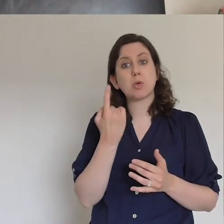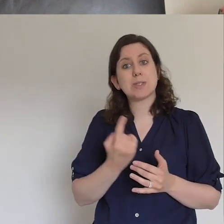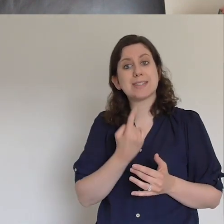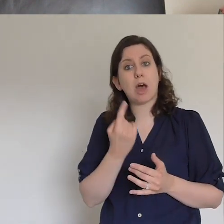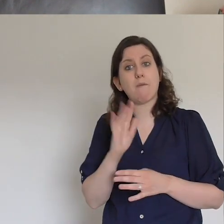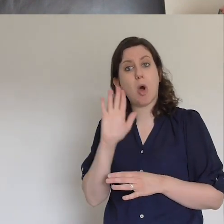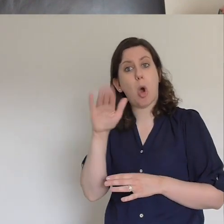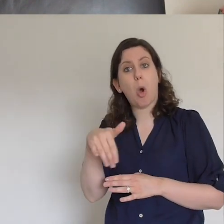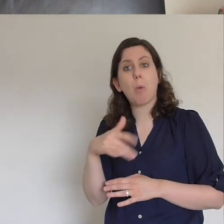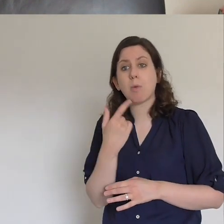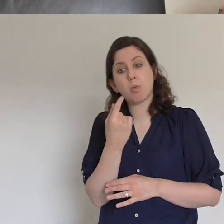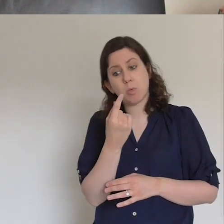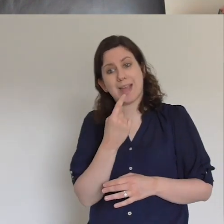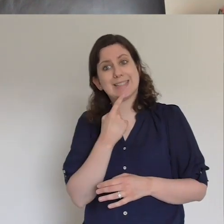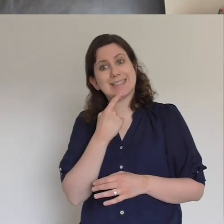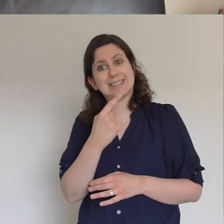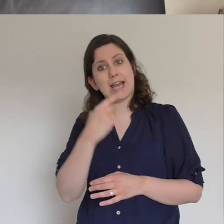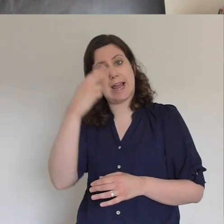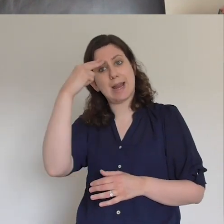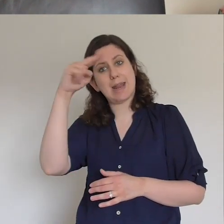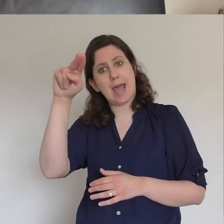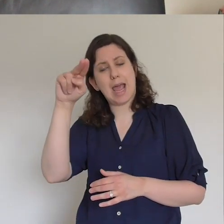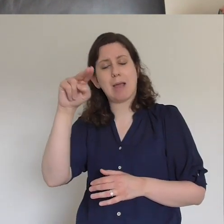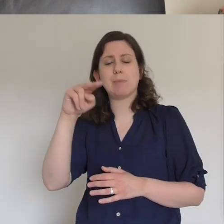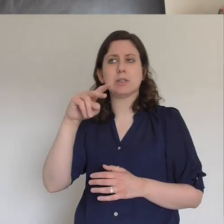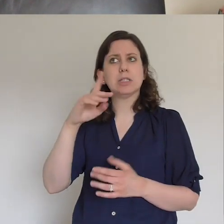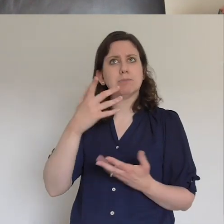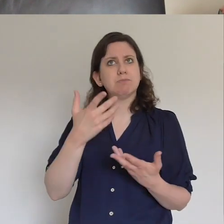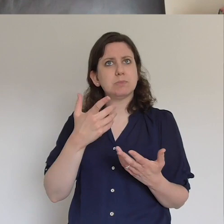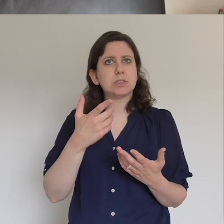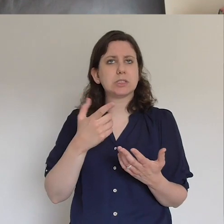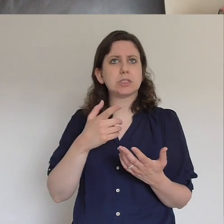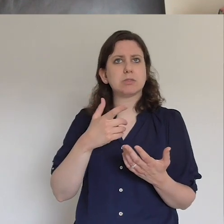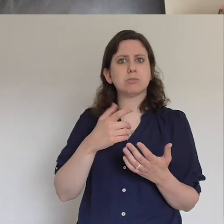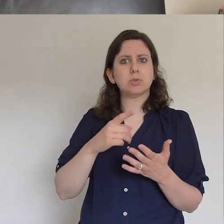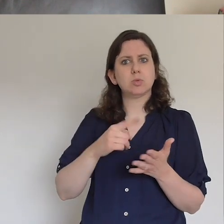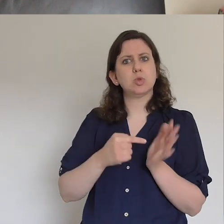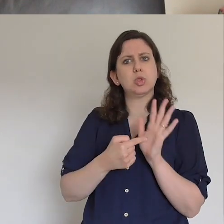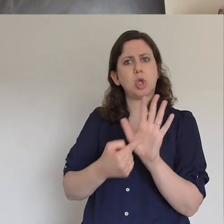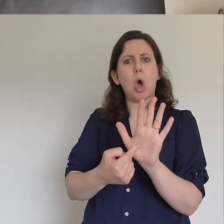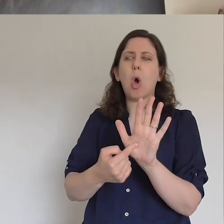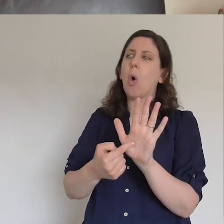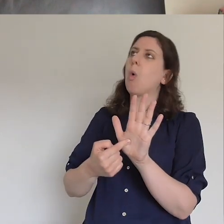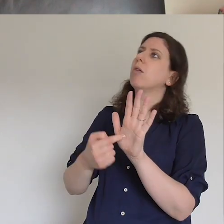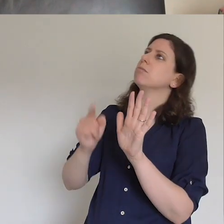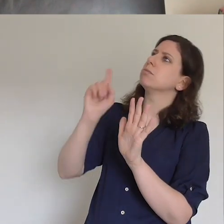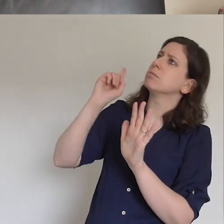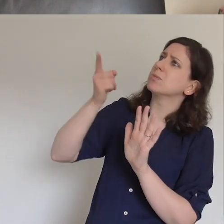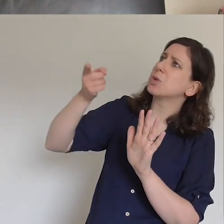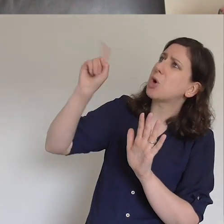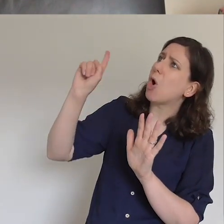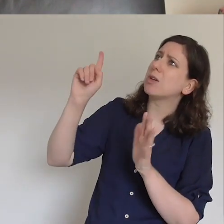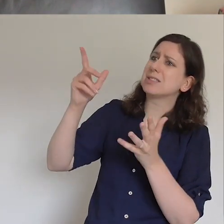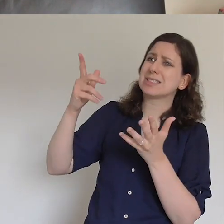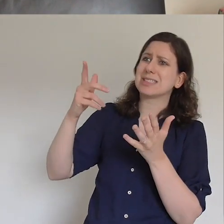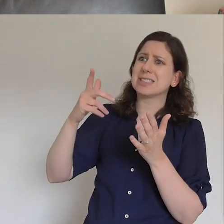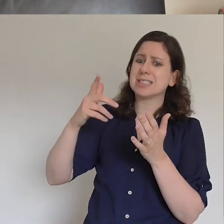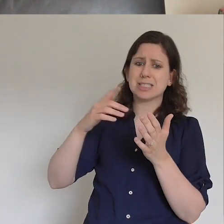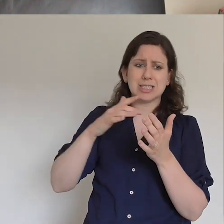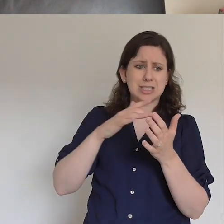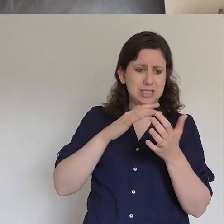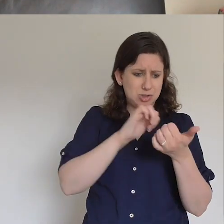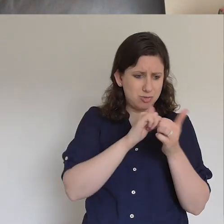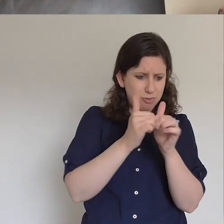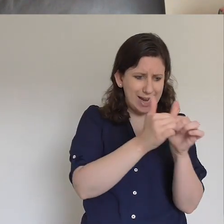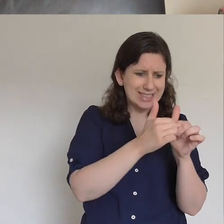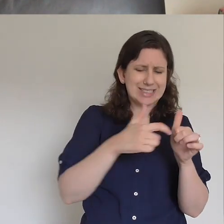kind of symbol of saying hey God I'm putting these people before your throne right now these are the people on my heart and Lord I